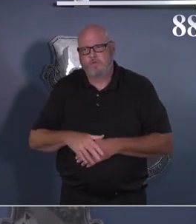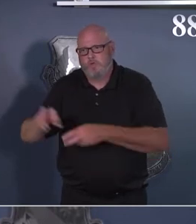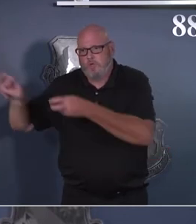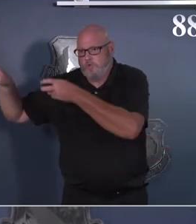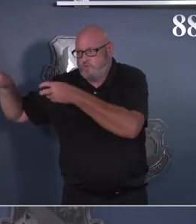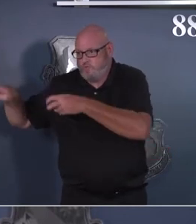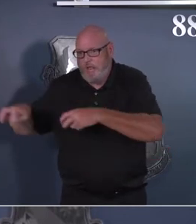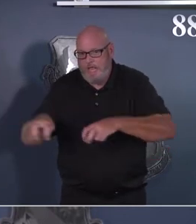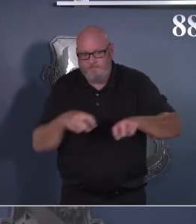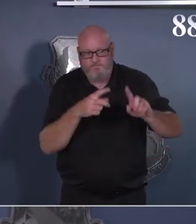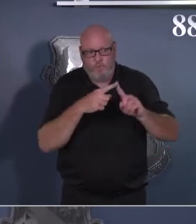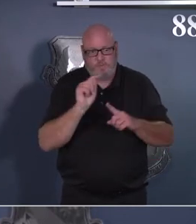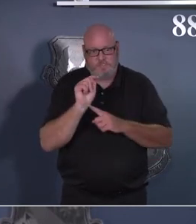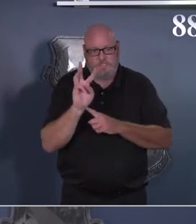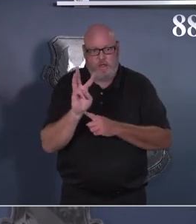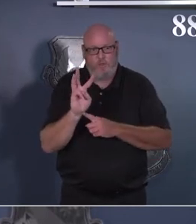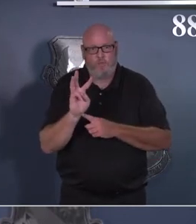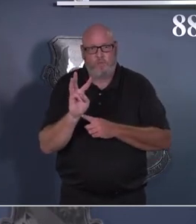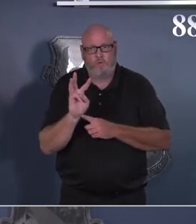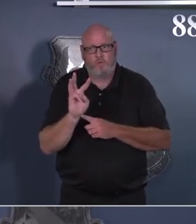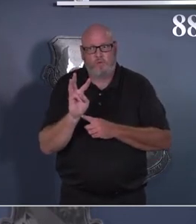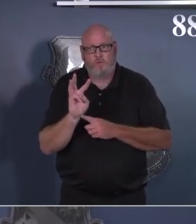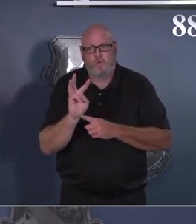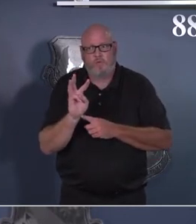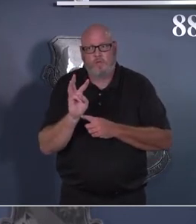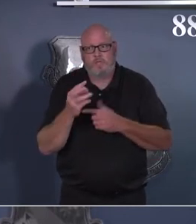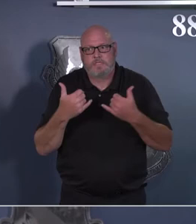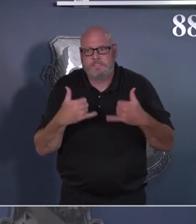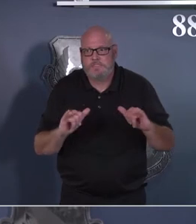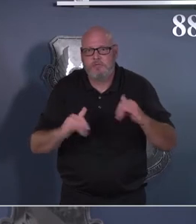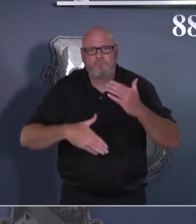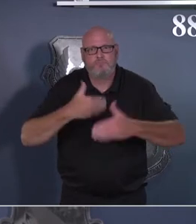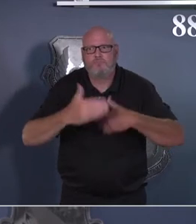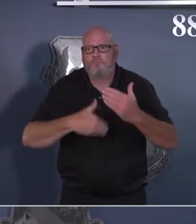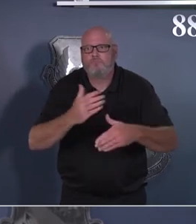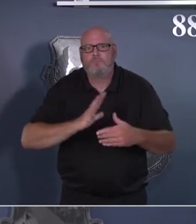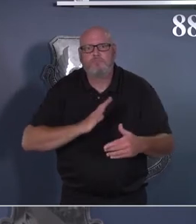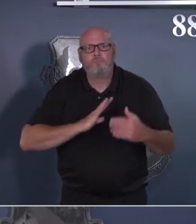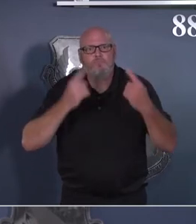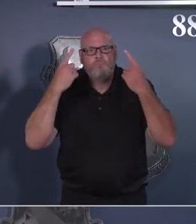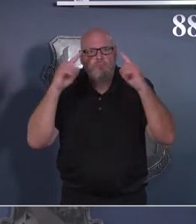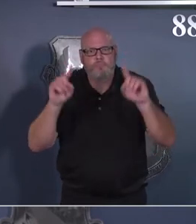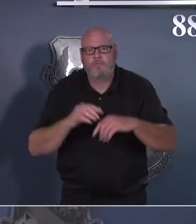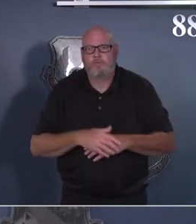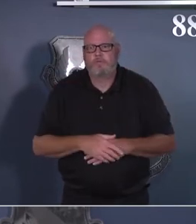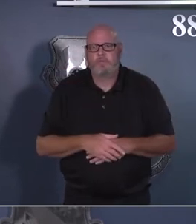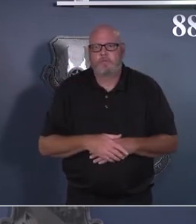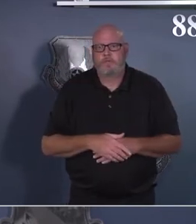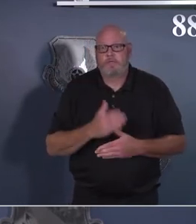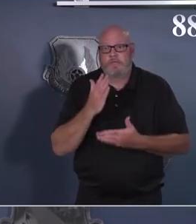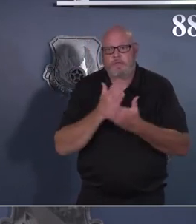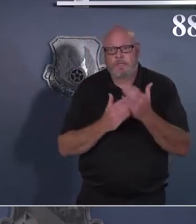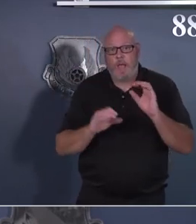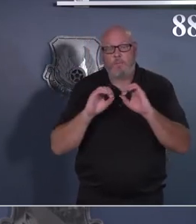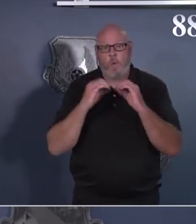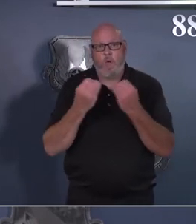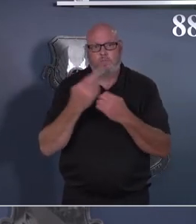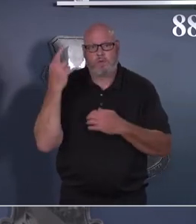and many organizations actually found that in some ways,